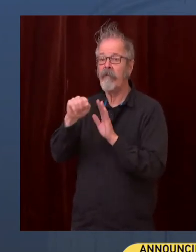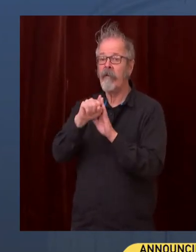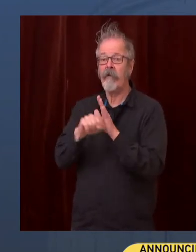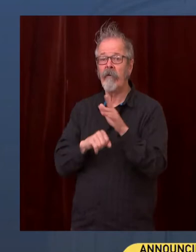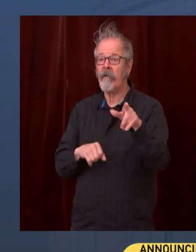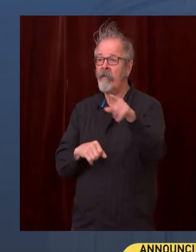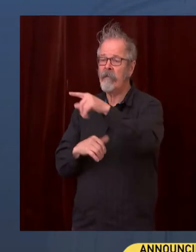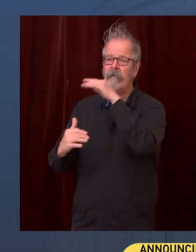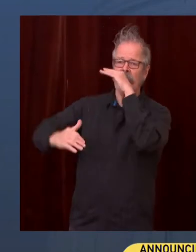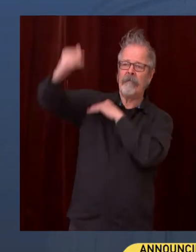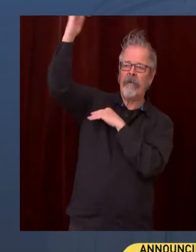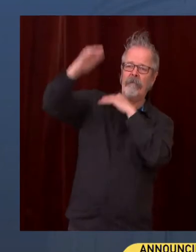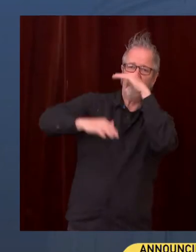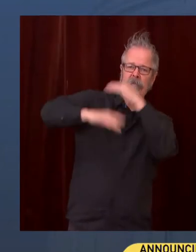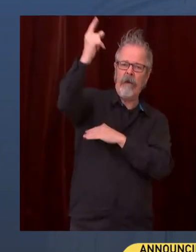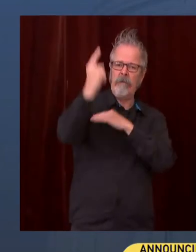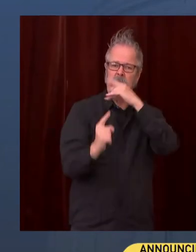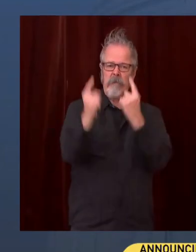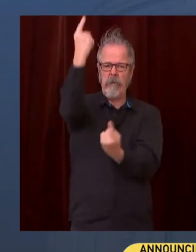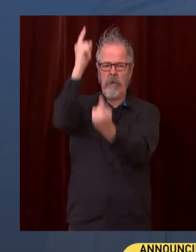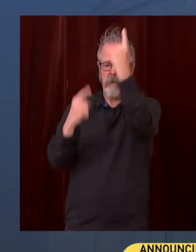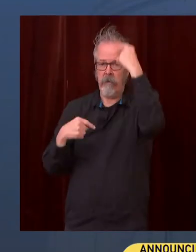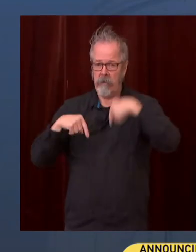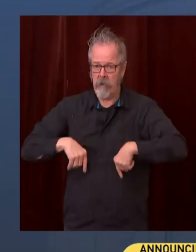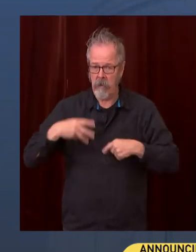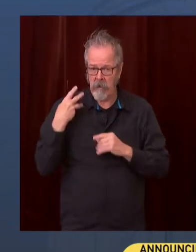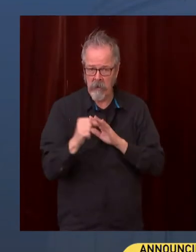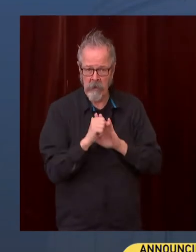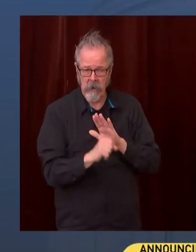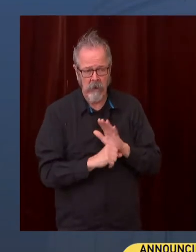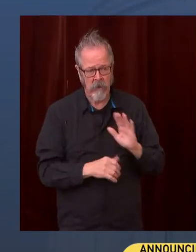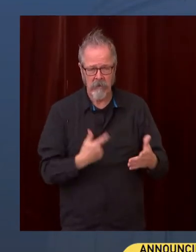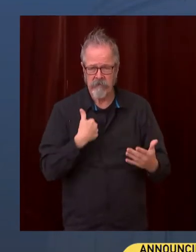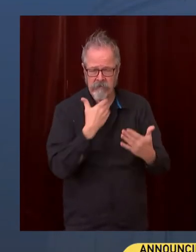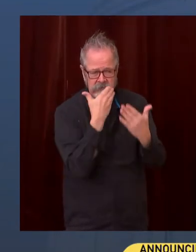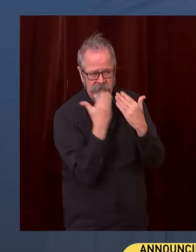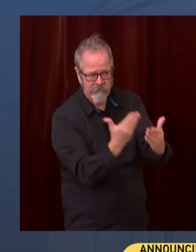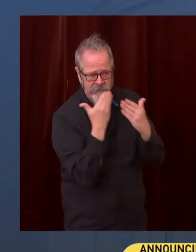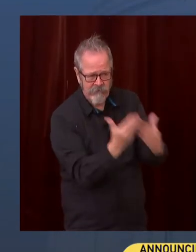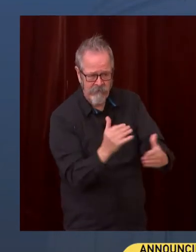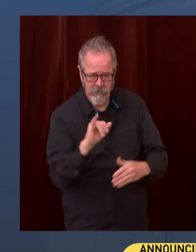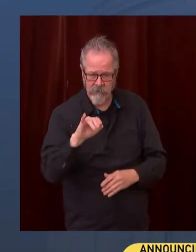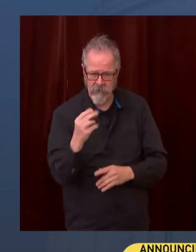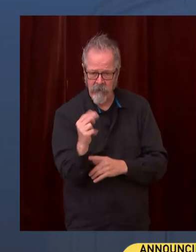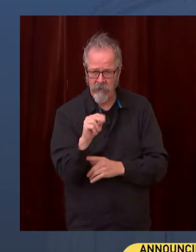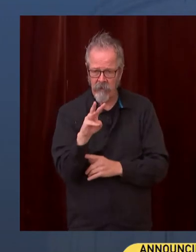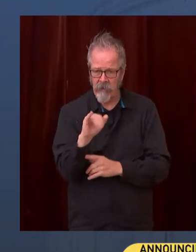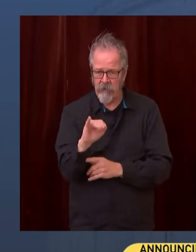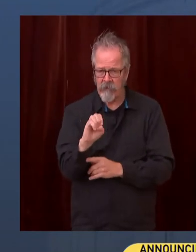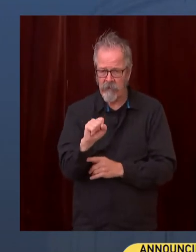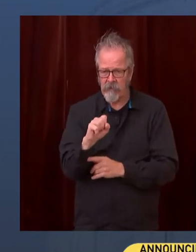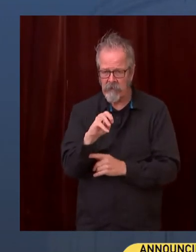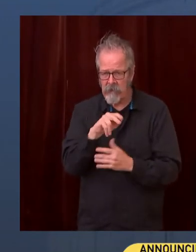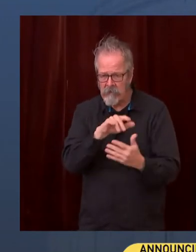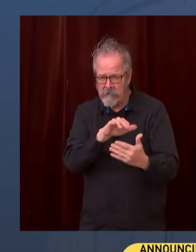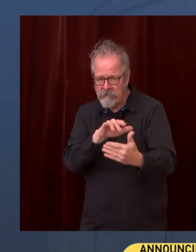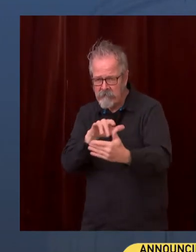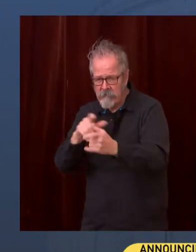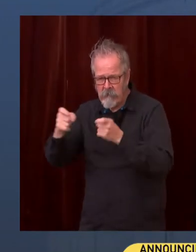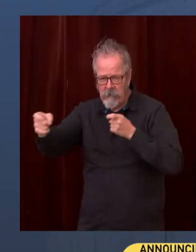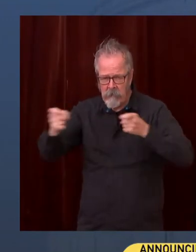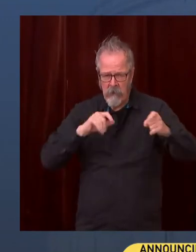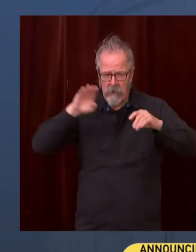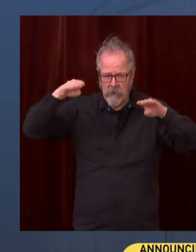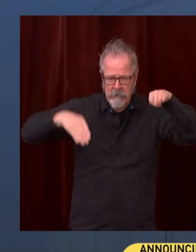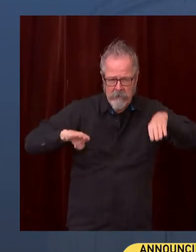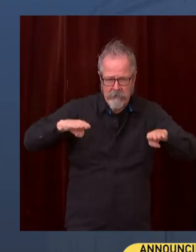position in North Carolina, his alma mater at the Gillings School of Public Health. He was going to do that in 2021. He told us that